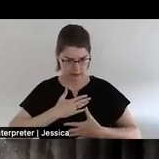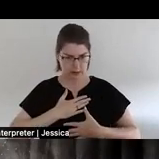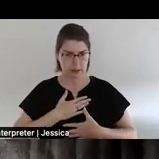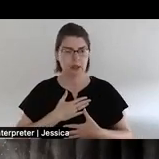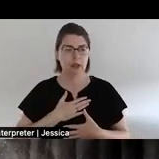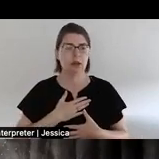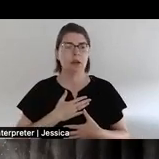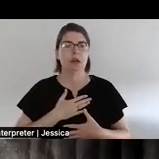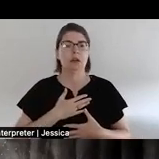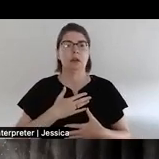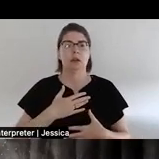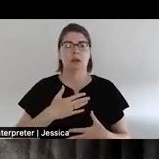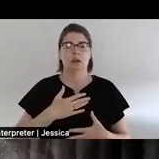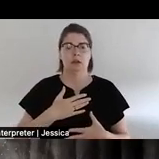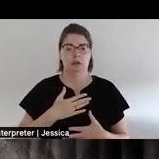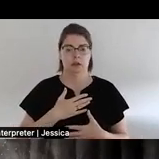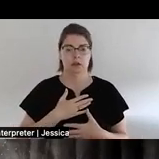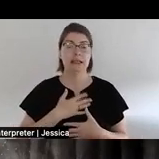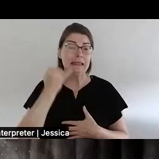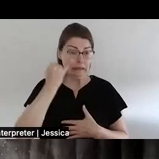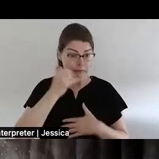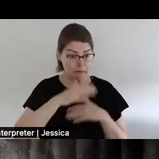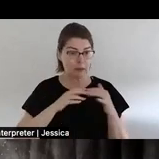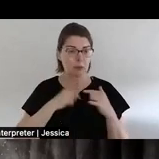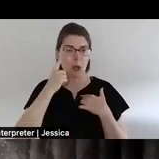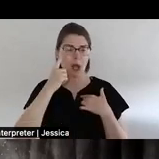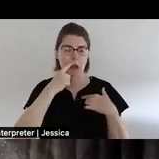And if you're comfortable, closing your eyes.